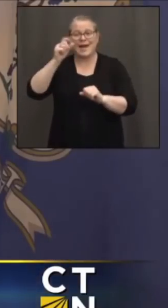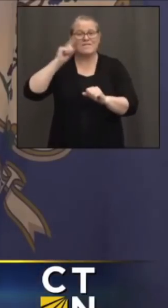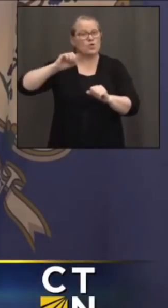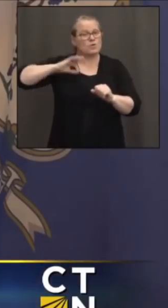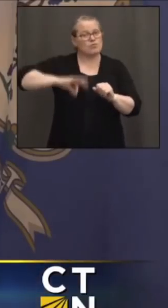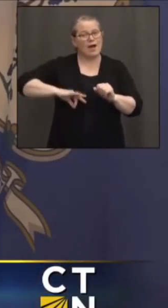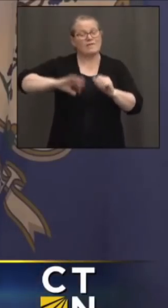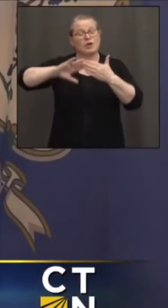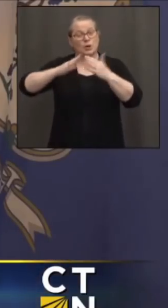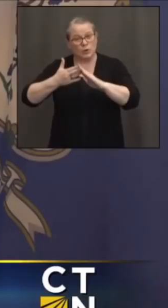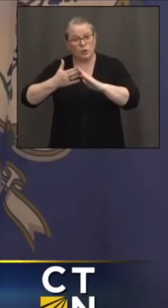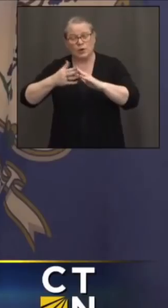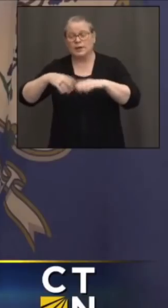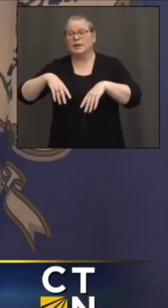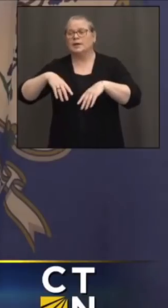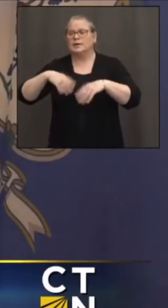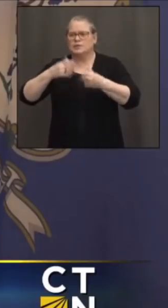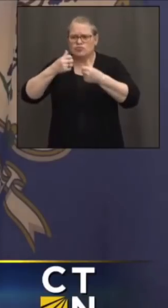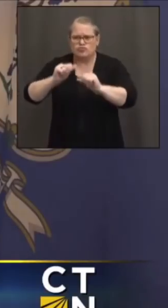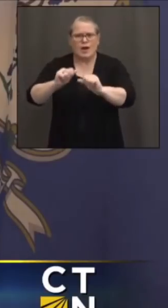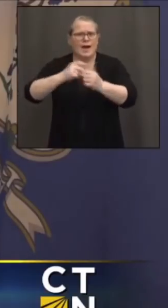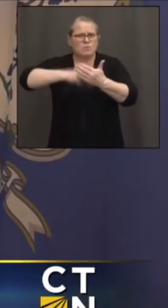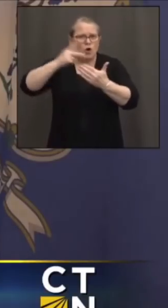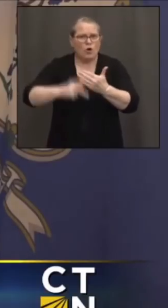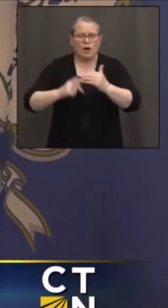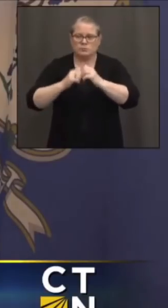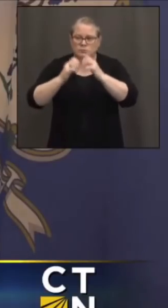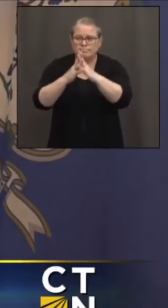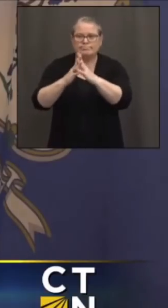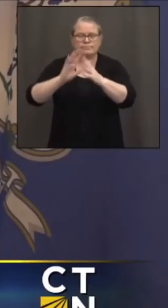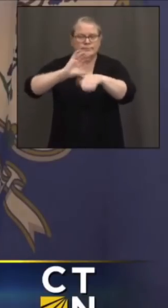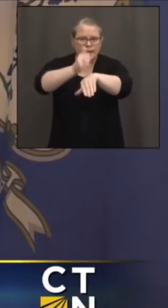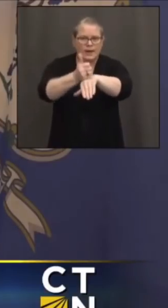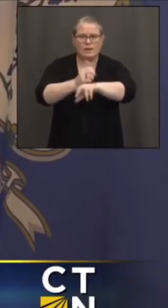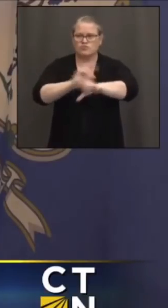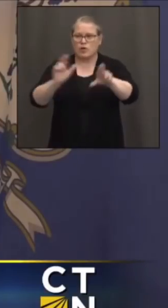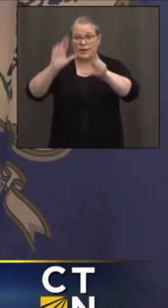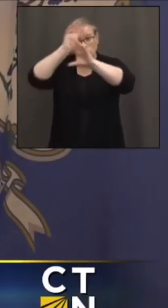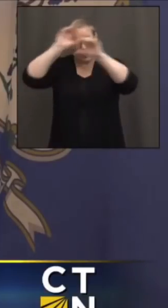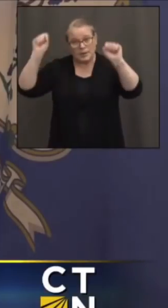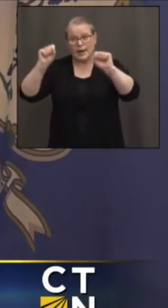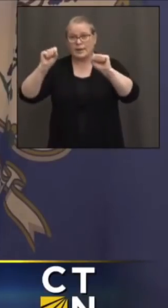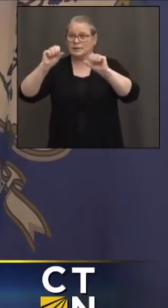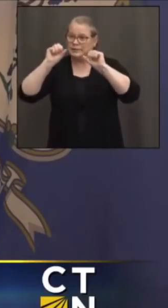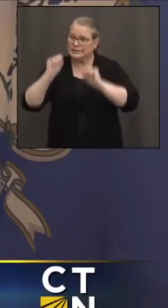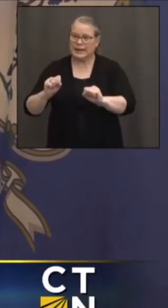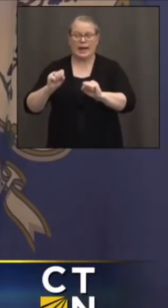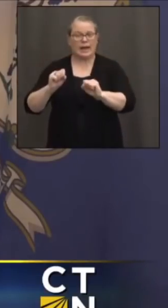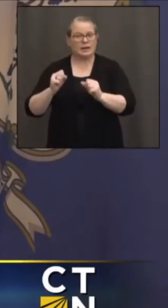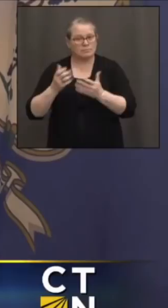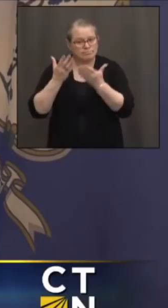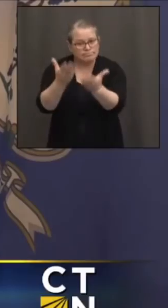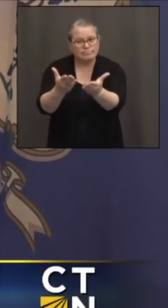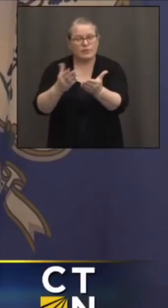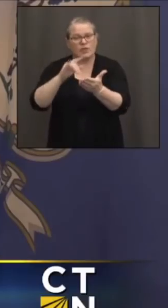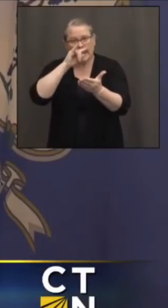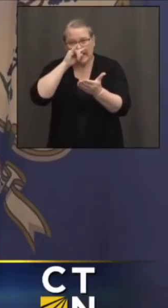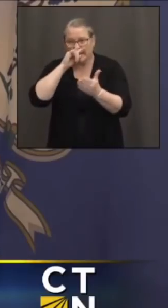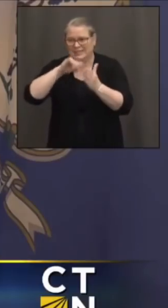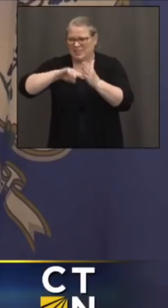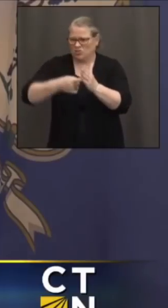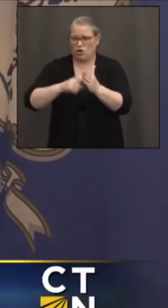programs that we can, you know, make available to superintendents so those kids can hit the ground running in July.